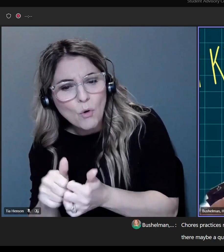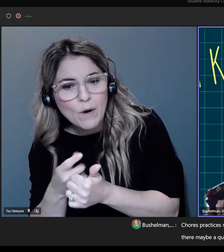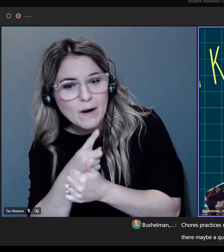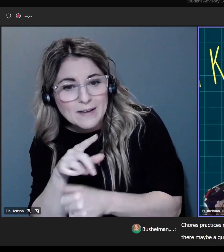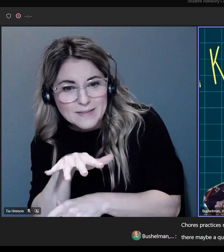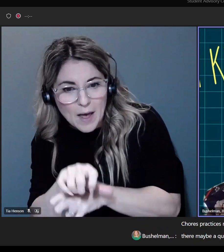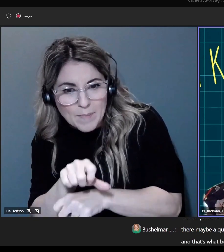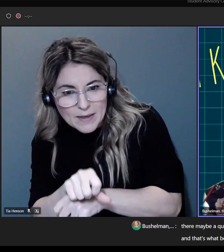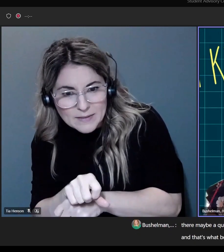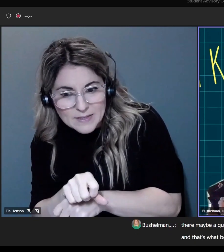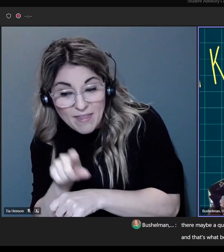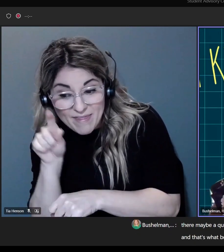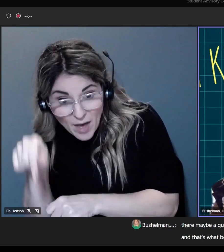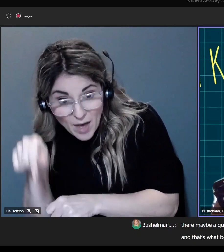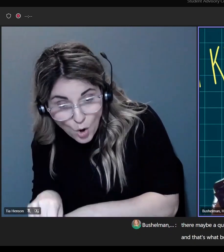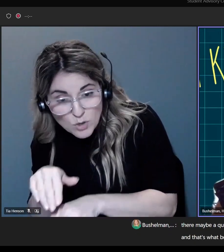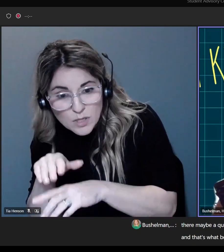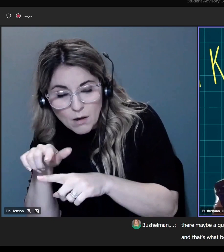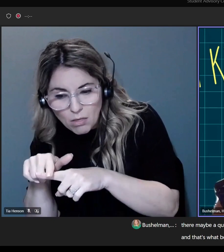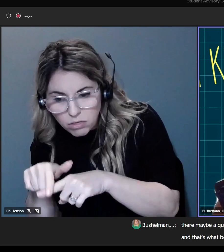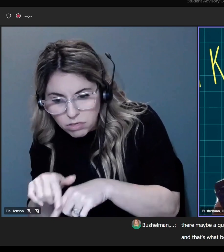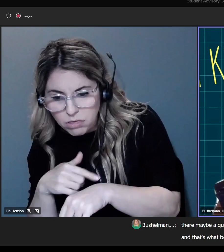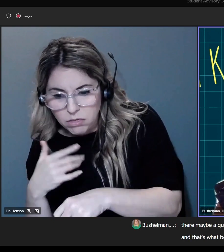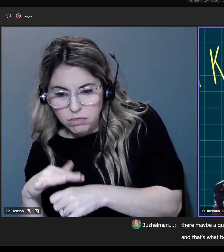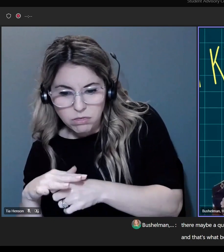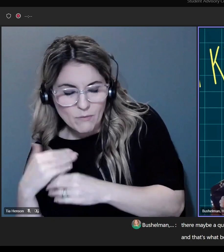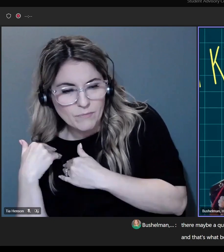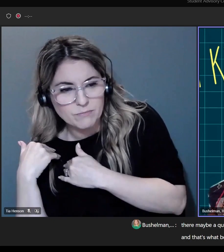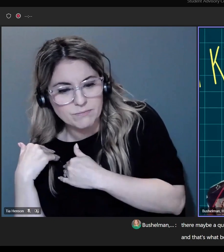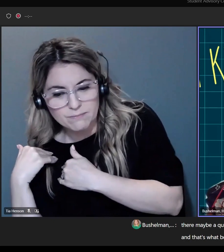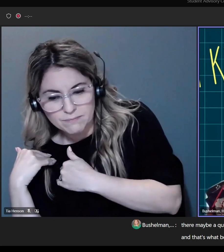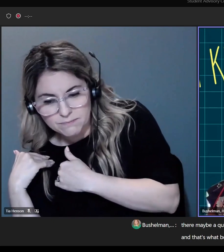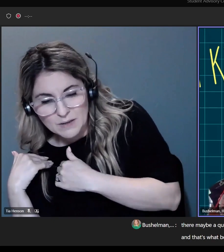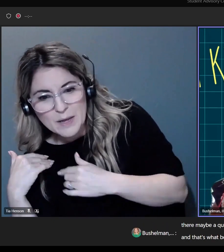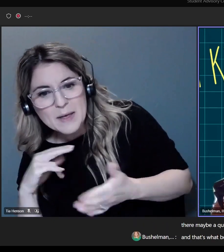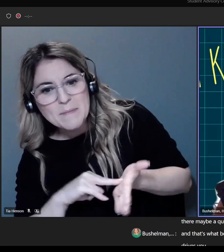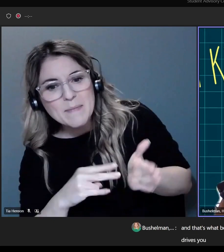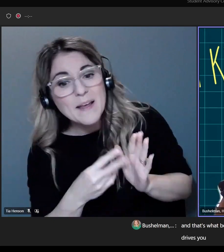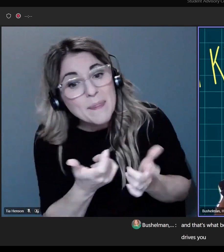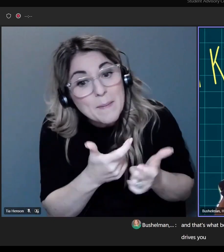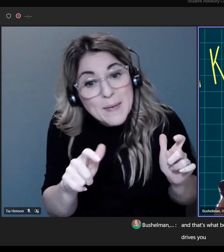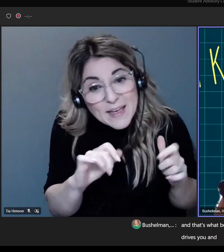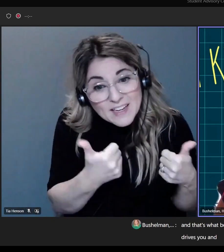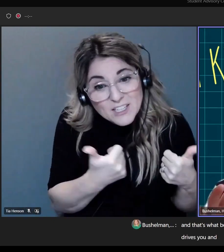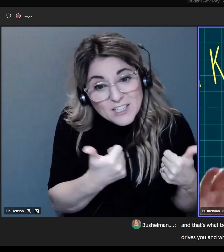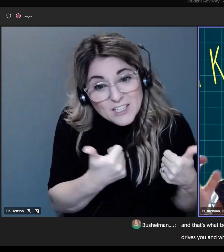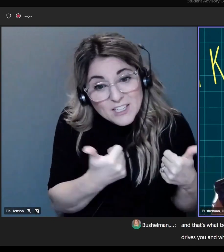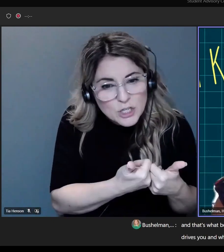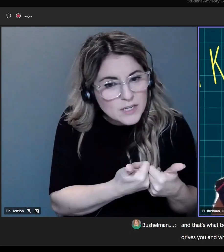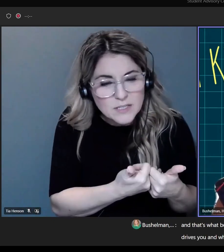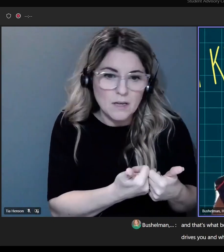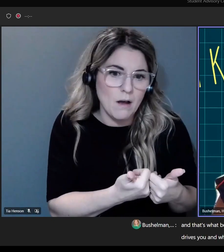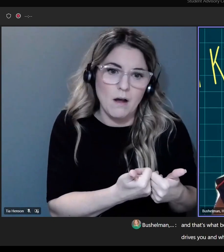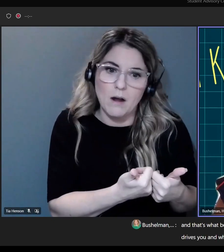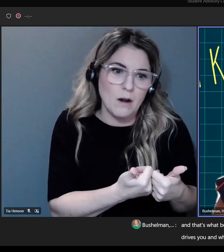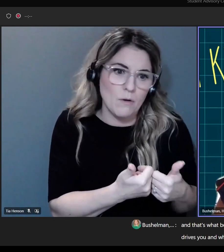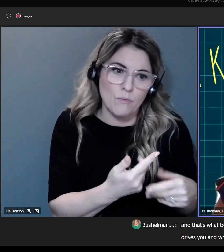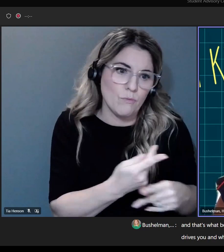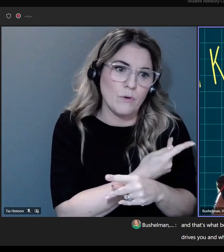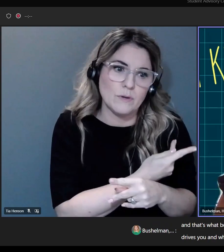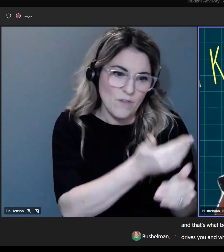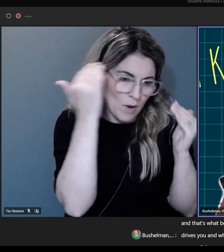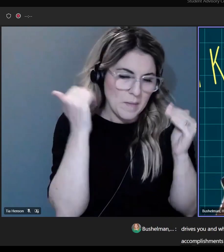that's what bogs us down. So, always keep in mind what drives you, and when we think about those bigger